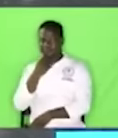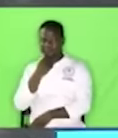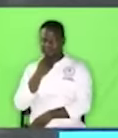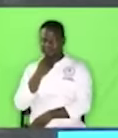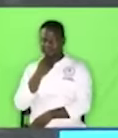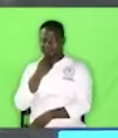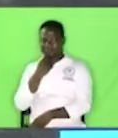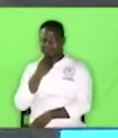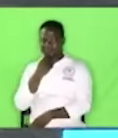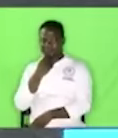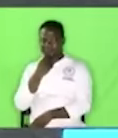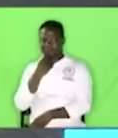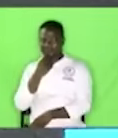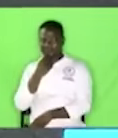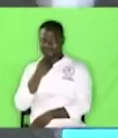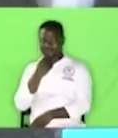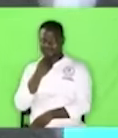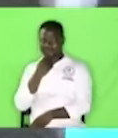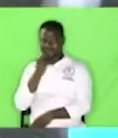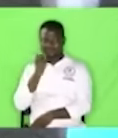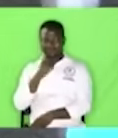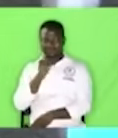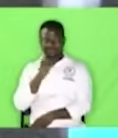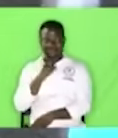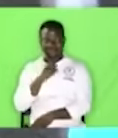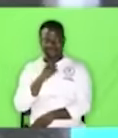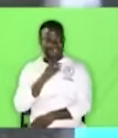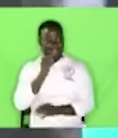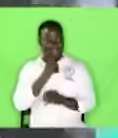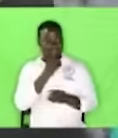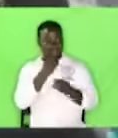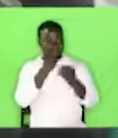He said, eh, it was awful.